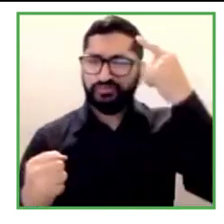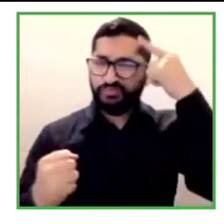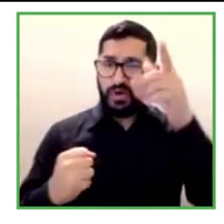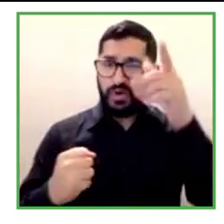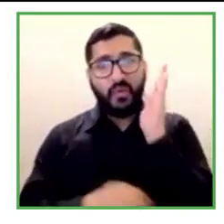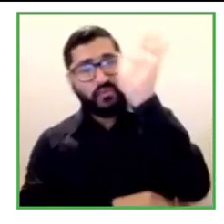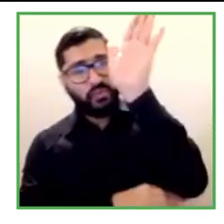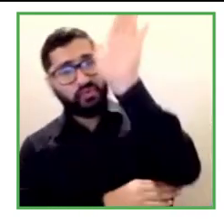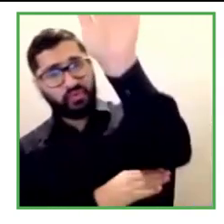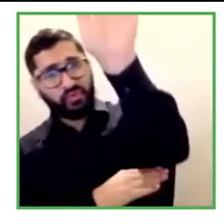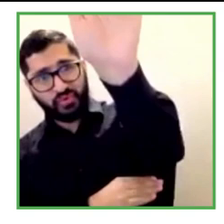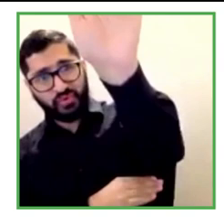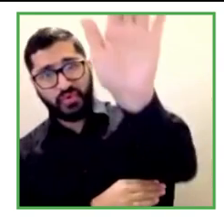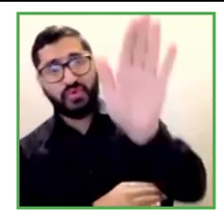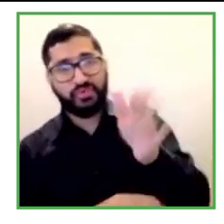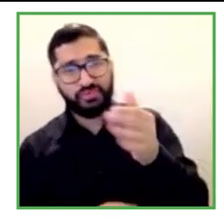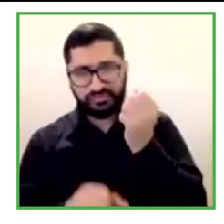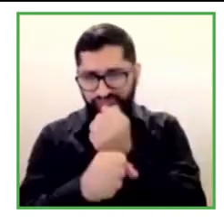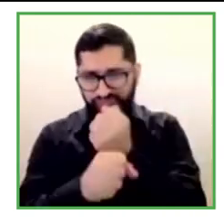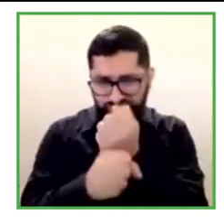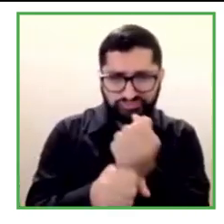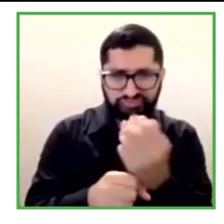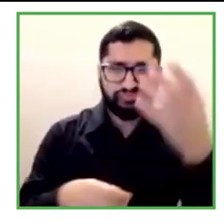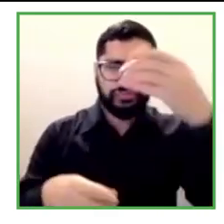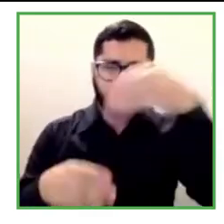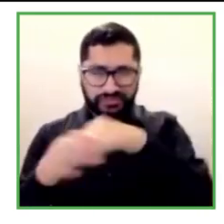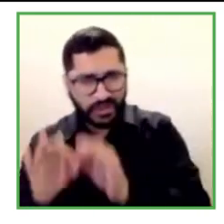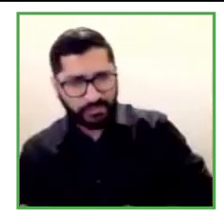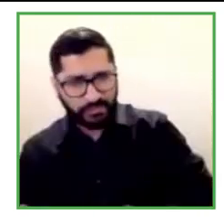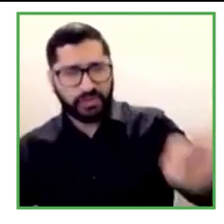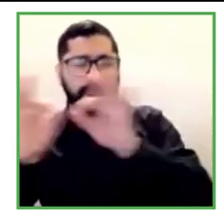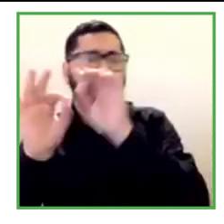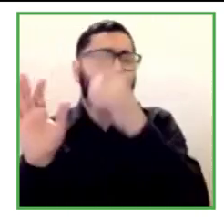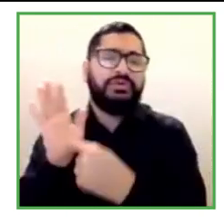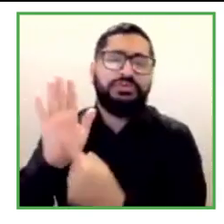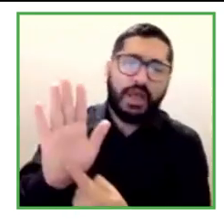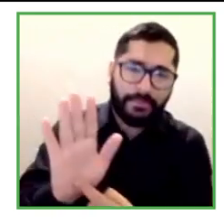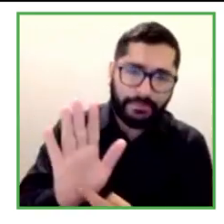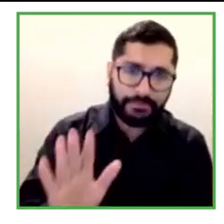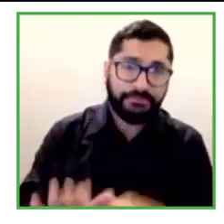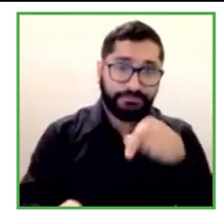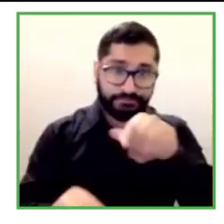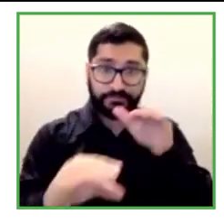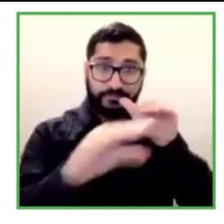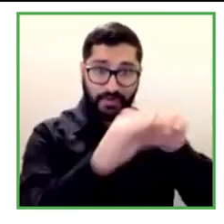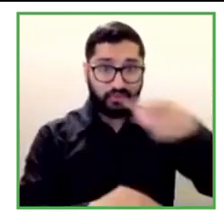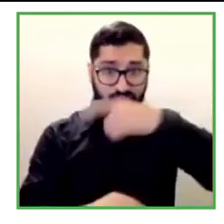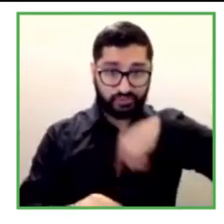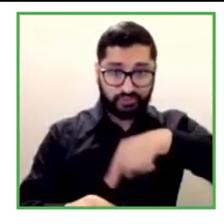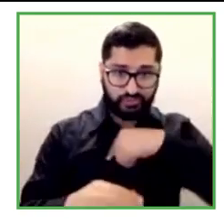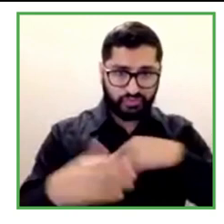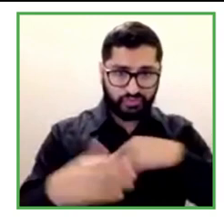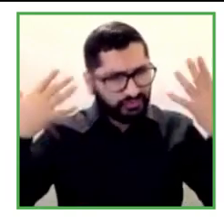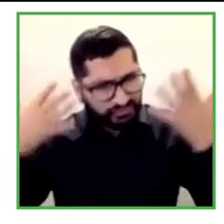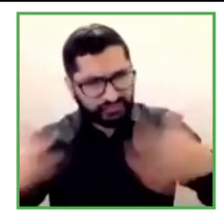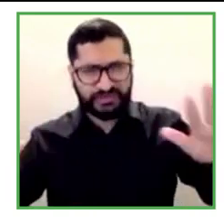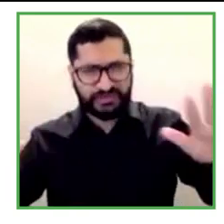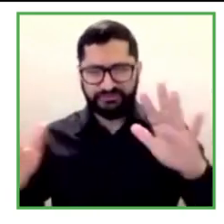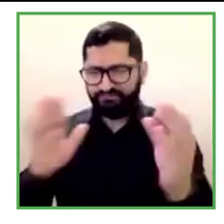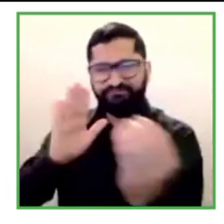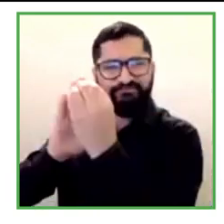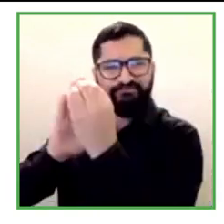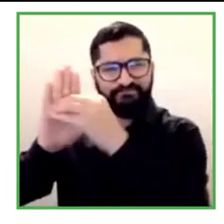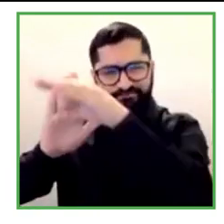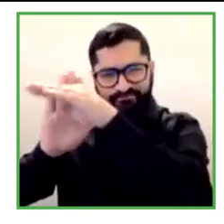labor or work flexibility will be critical. In the case of the bank, we have already established some